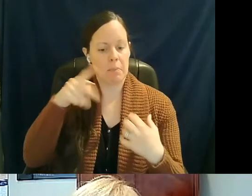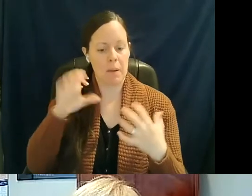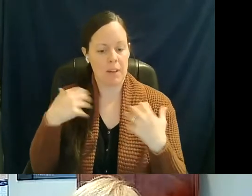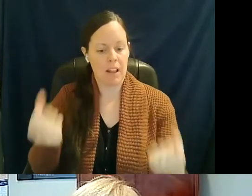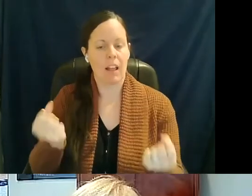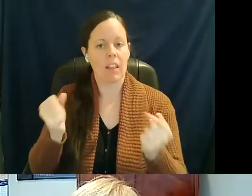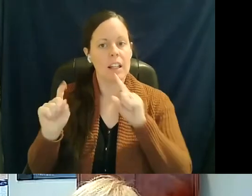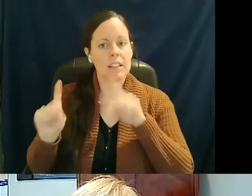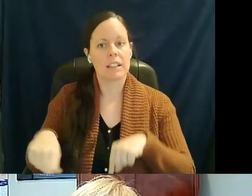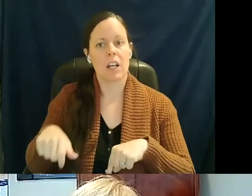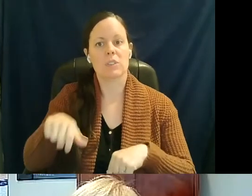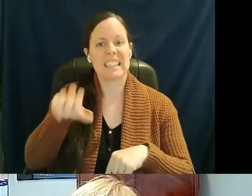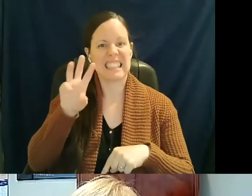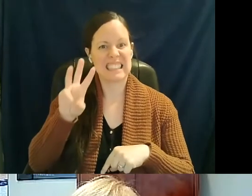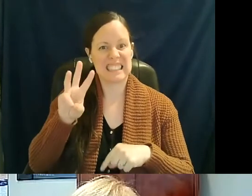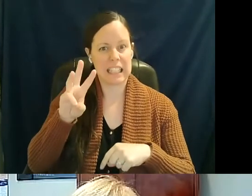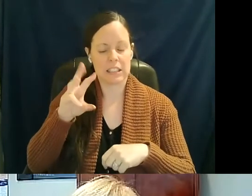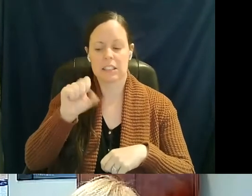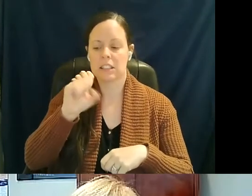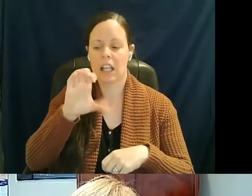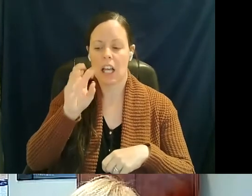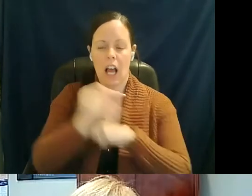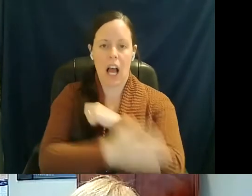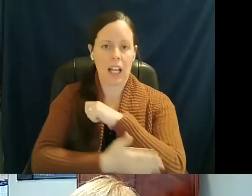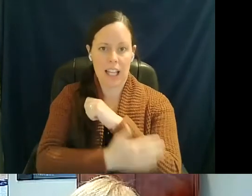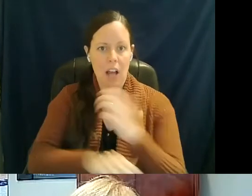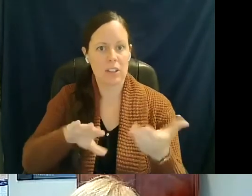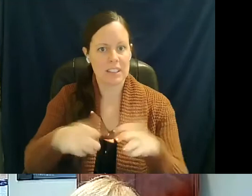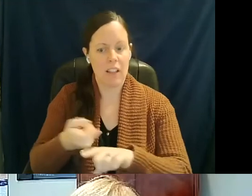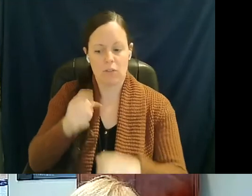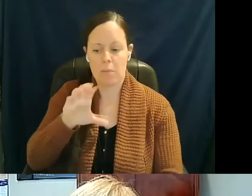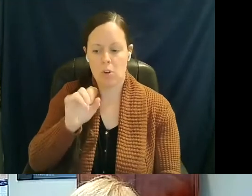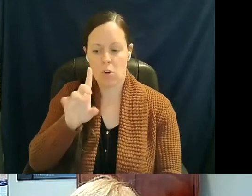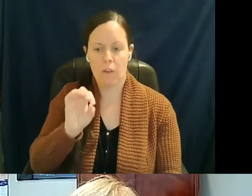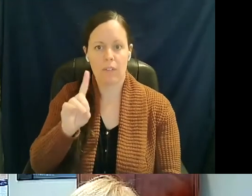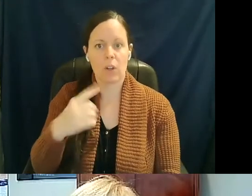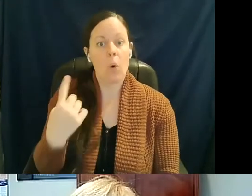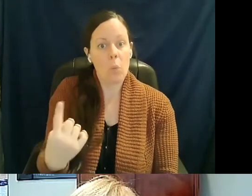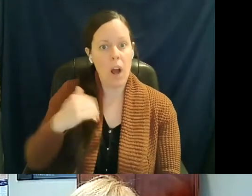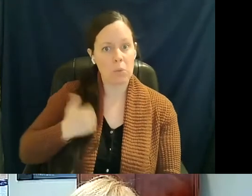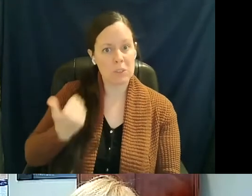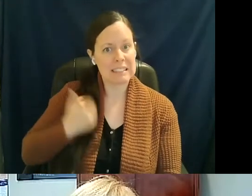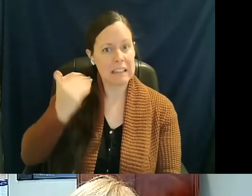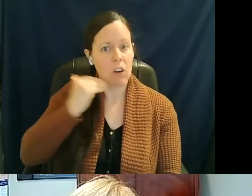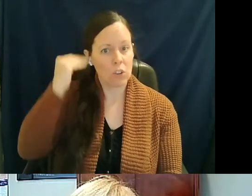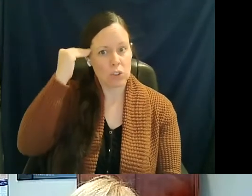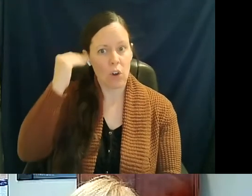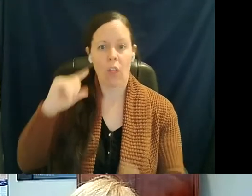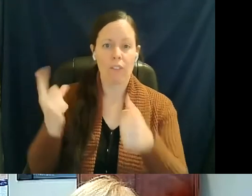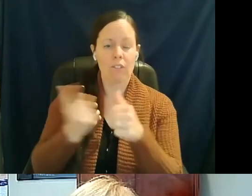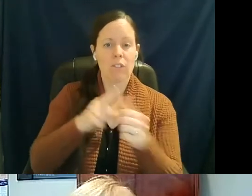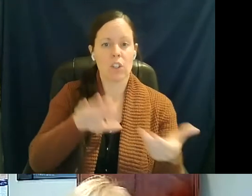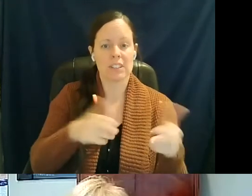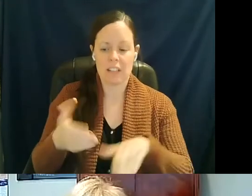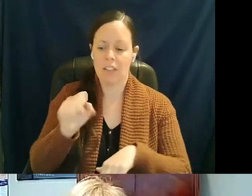six Scott County residents. One of these residents was a young adult. This is the first death of a Scott